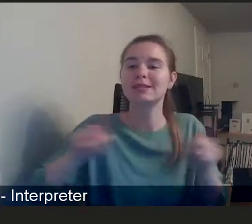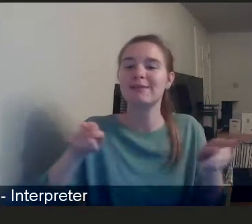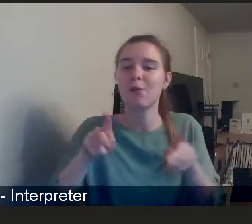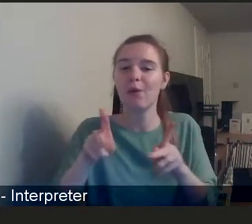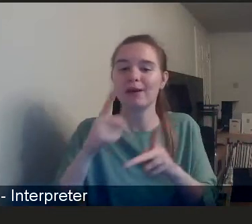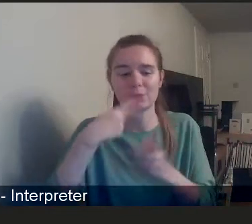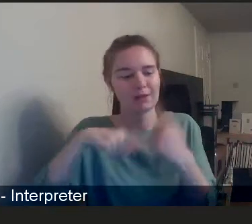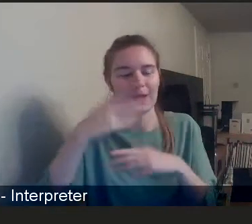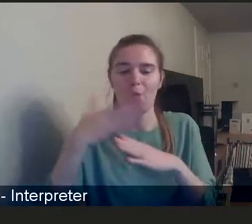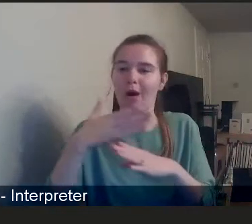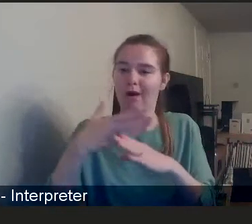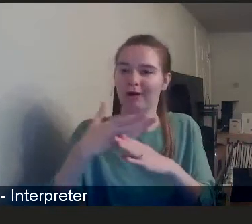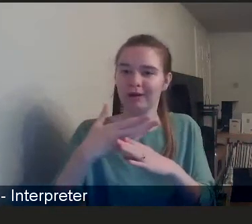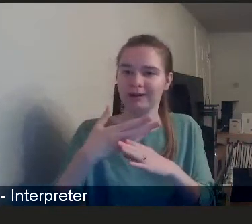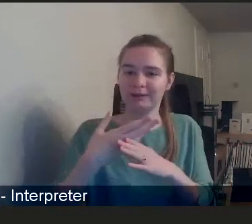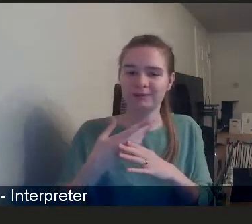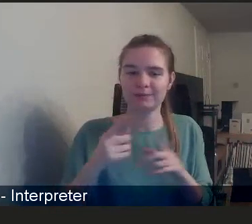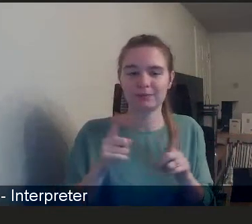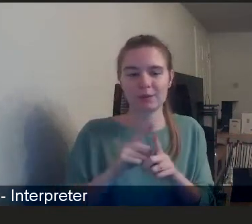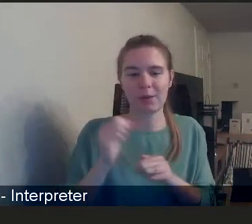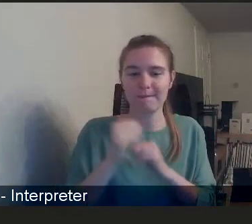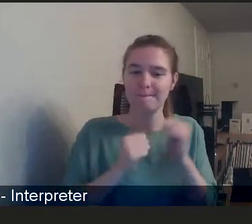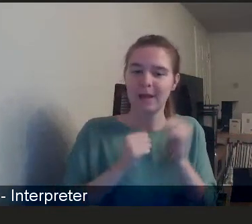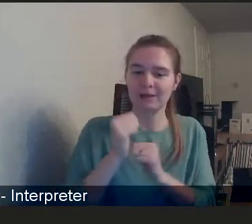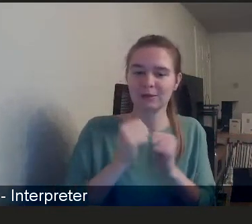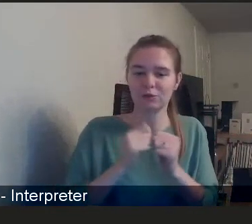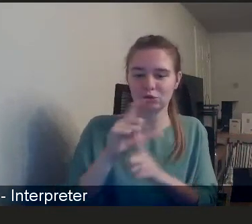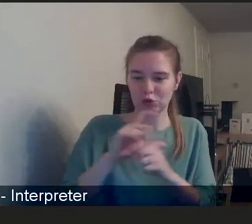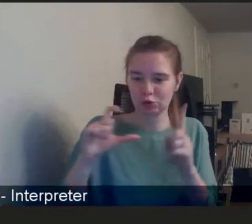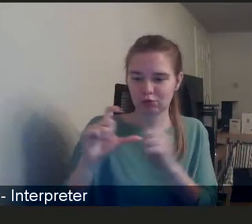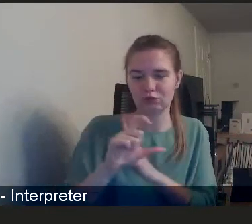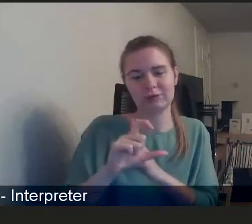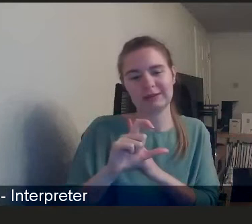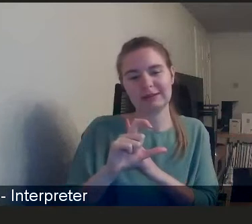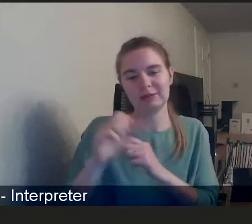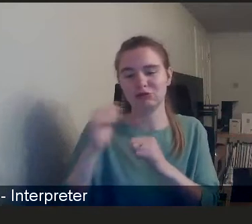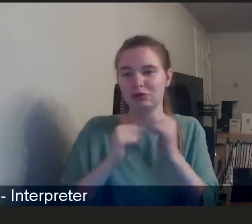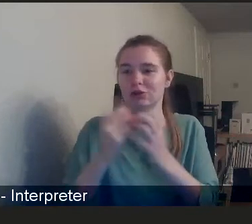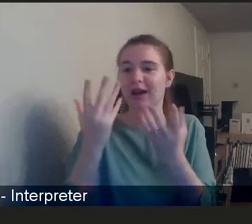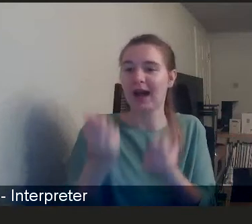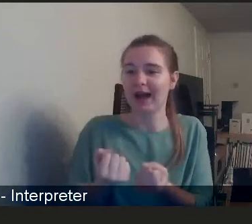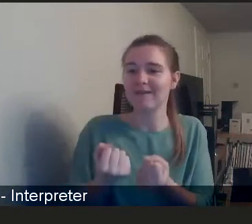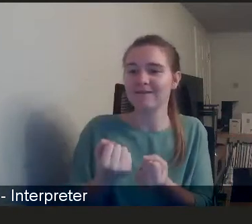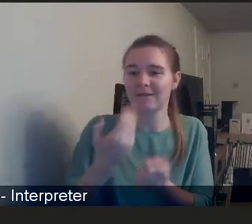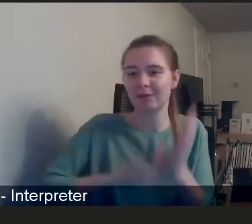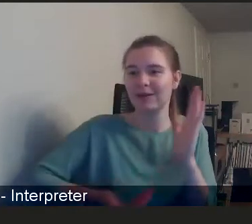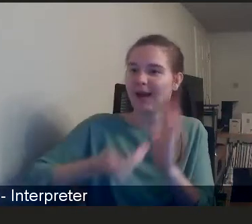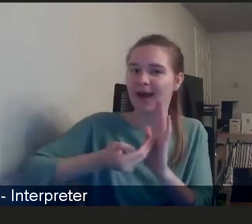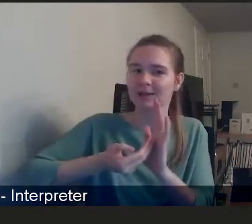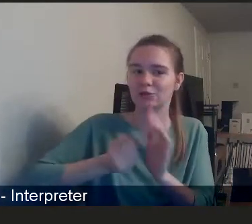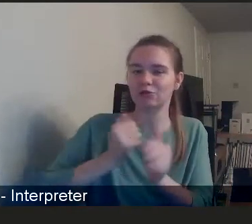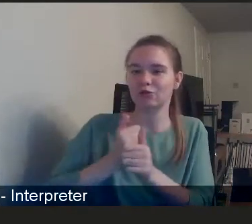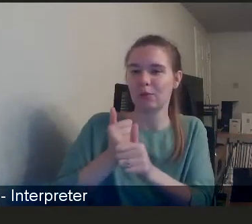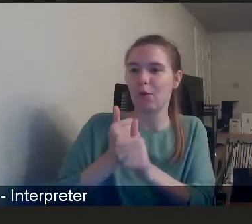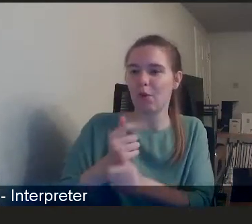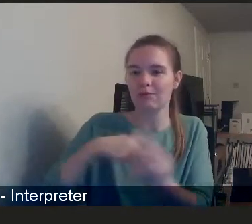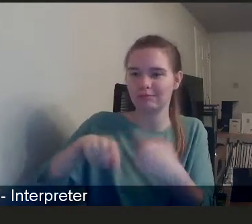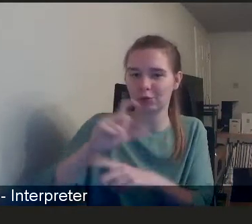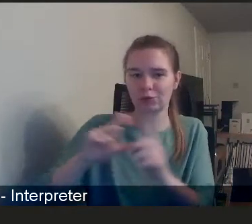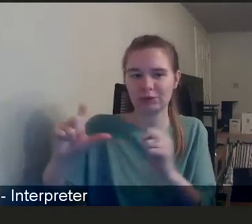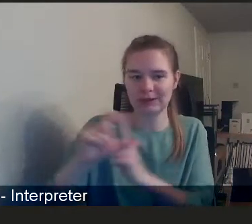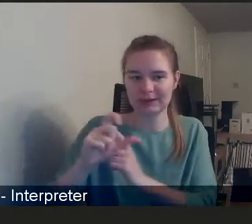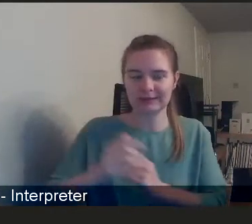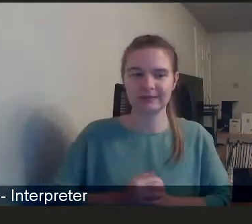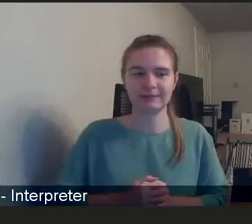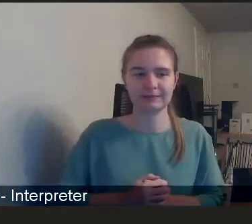Um, again, very much building on, on, on what community and infrastructure already exists. Um. So this is